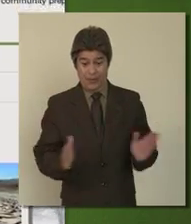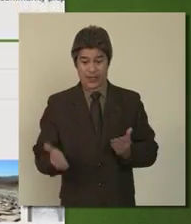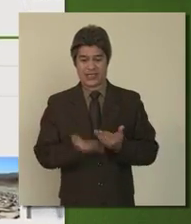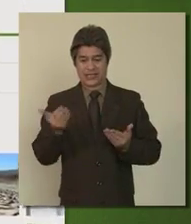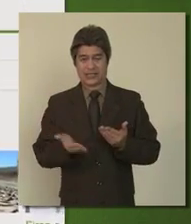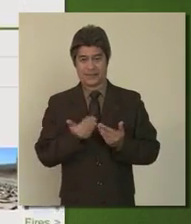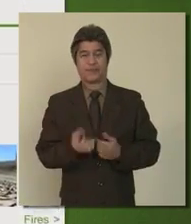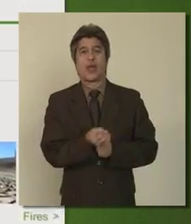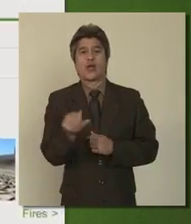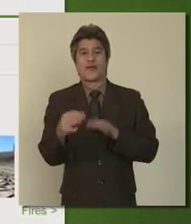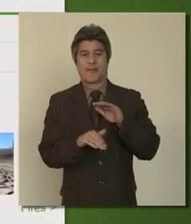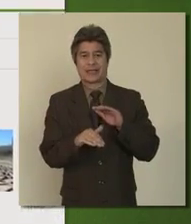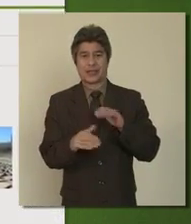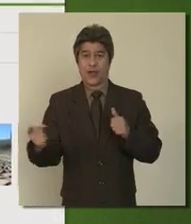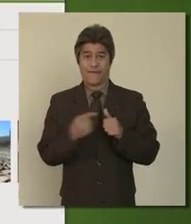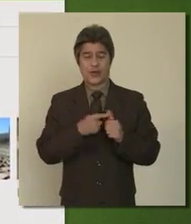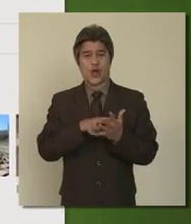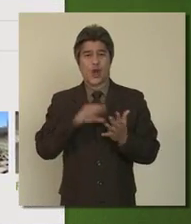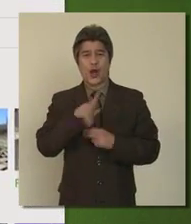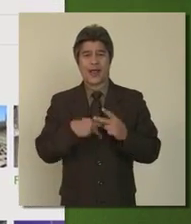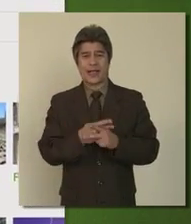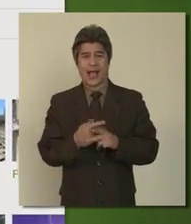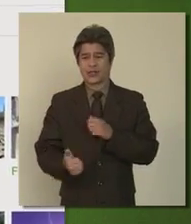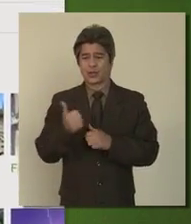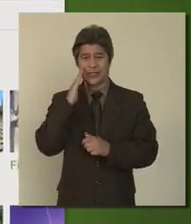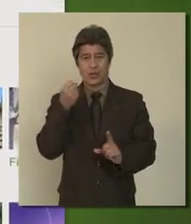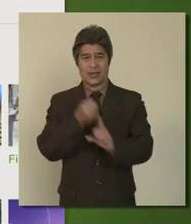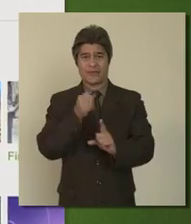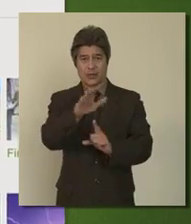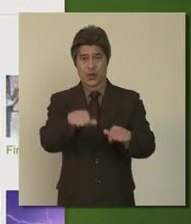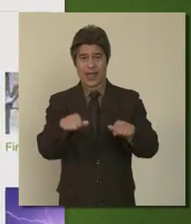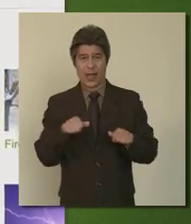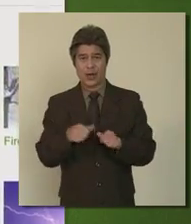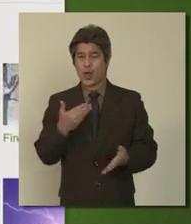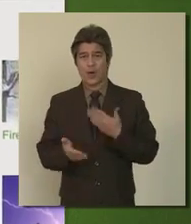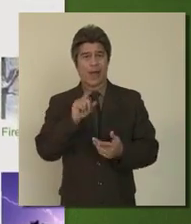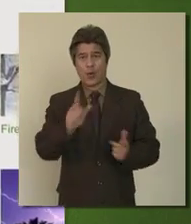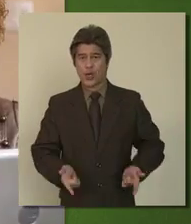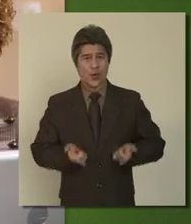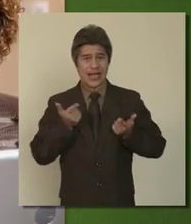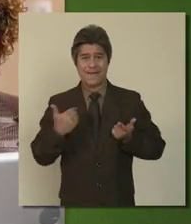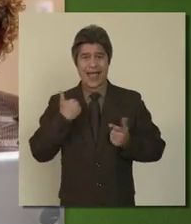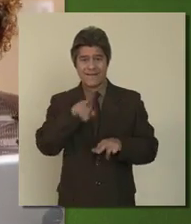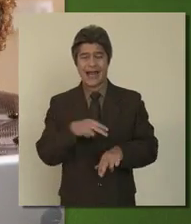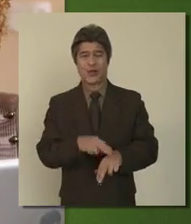There are a few basics. First, learn about the types of risks that could affect your area. No matter where you live, there is a natural or